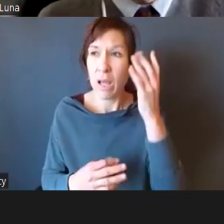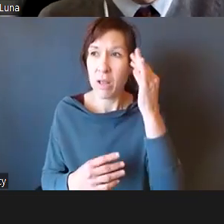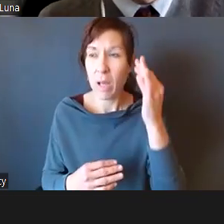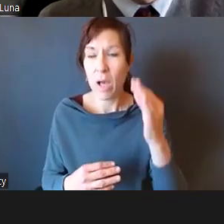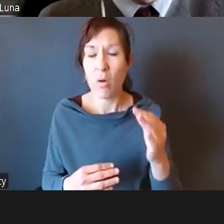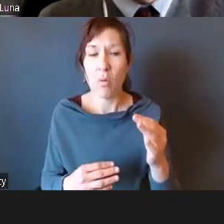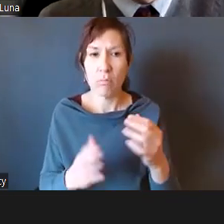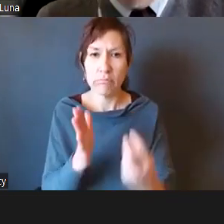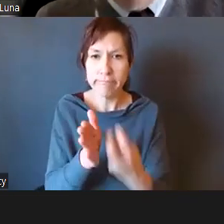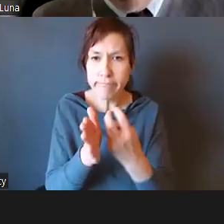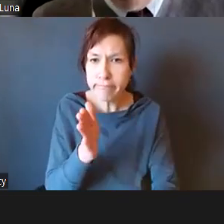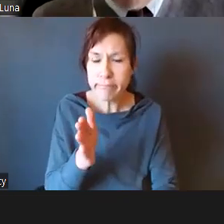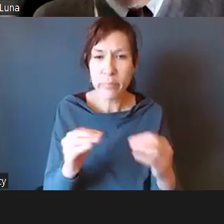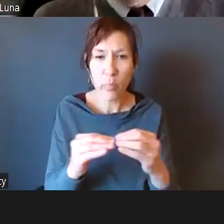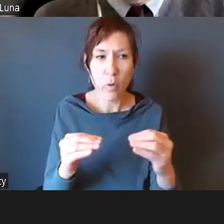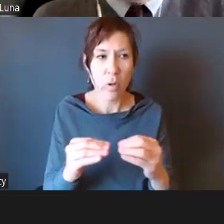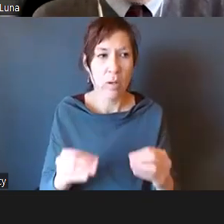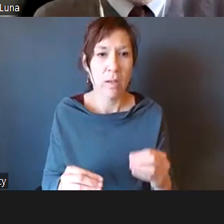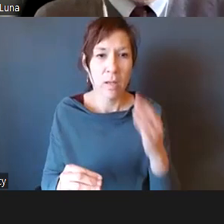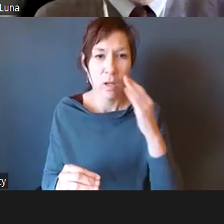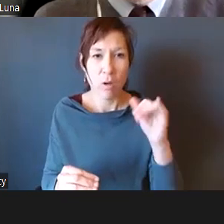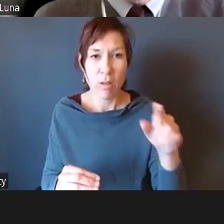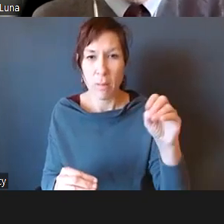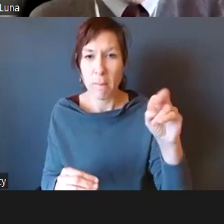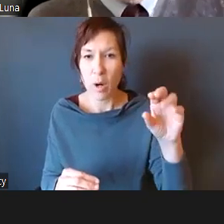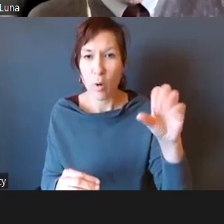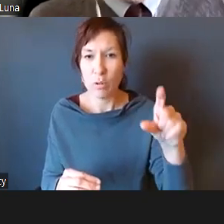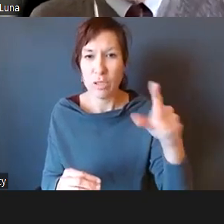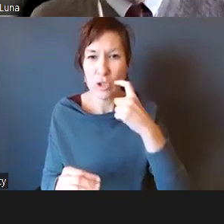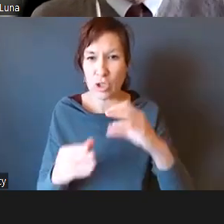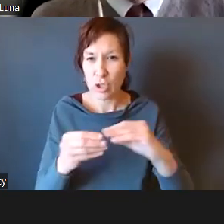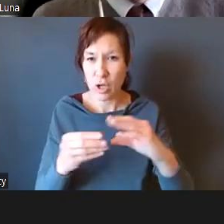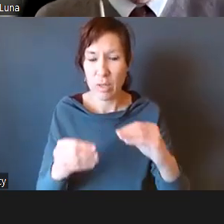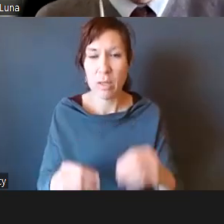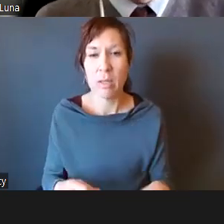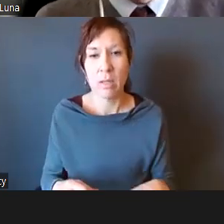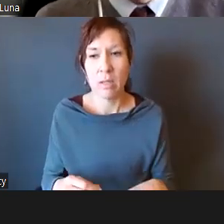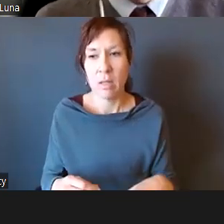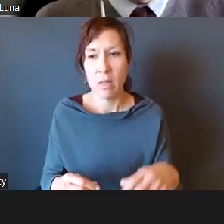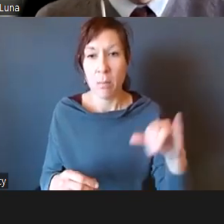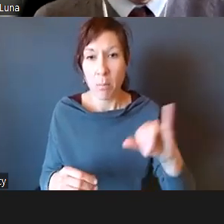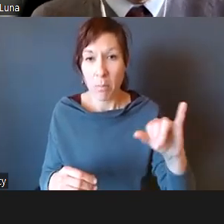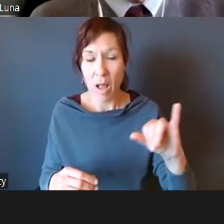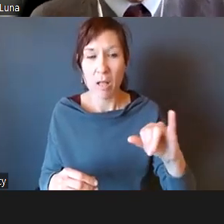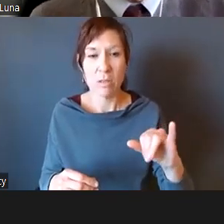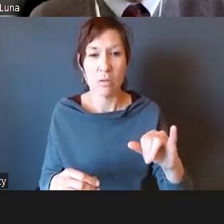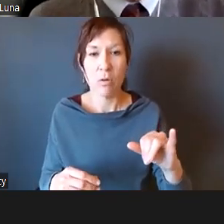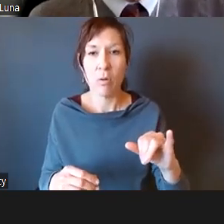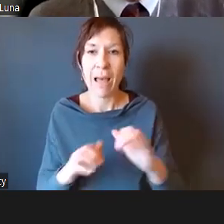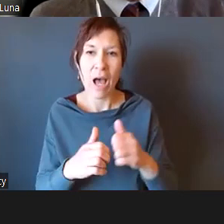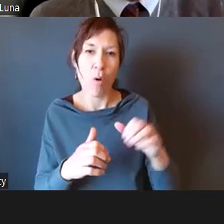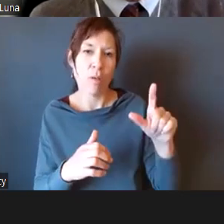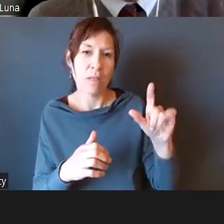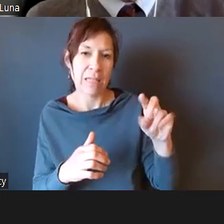deeper here, especially given Marcos' comments and, and give the backdrop under which Lydia's framed it as well. Is